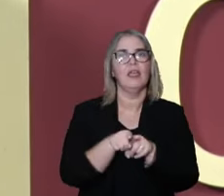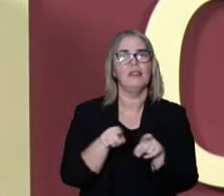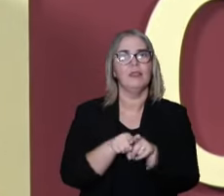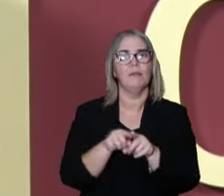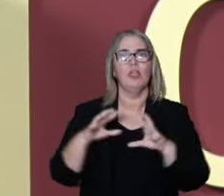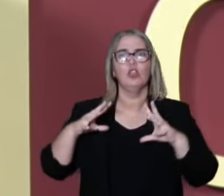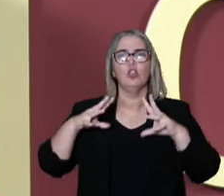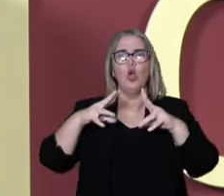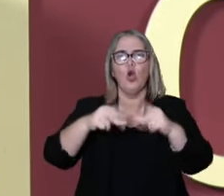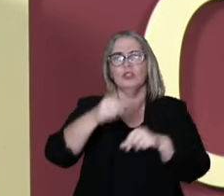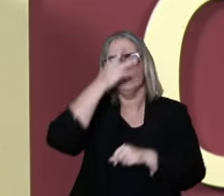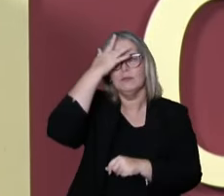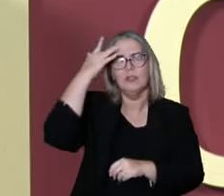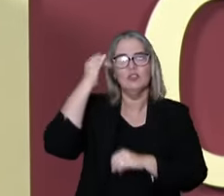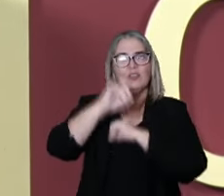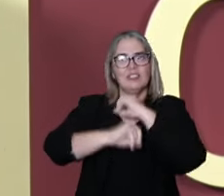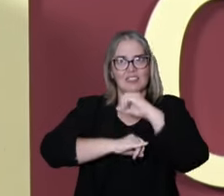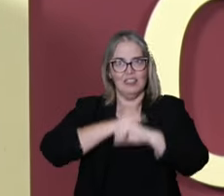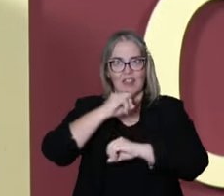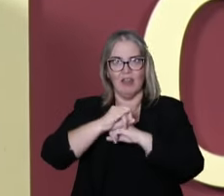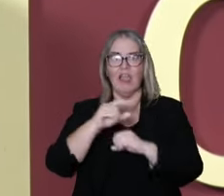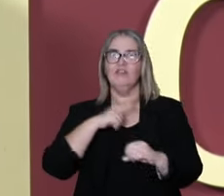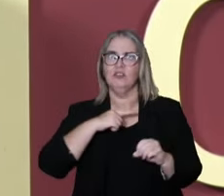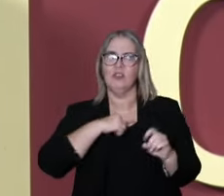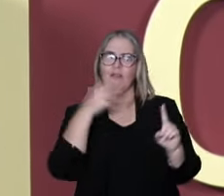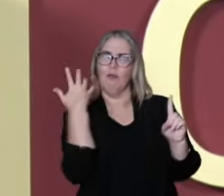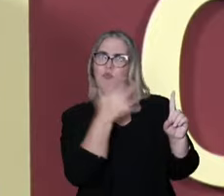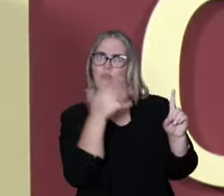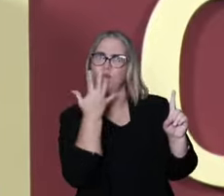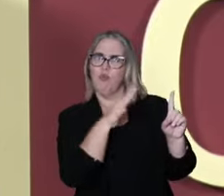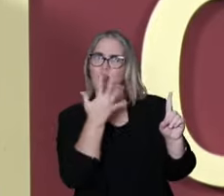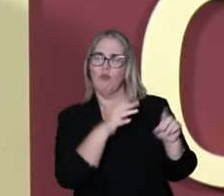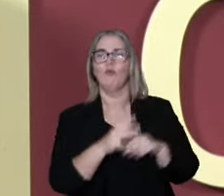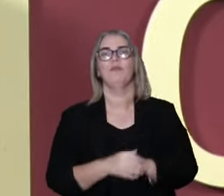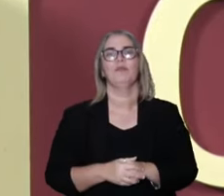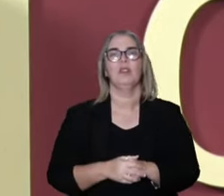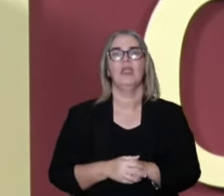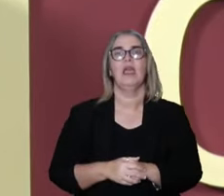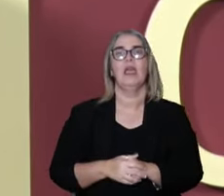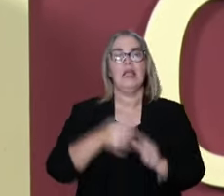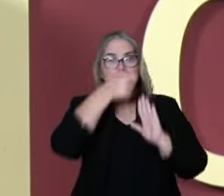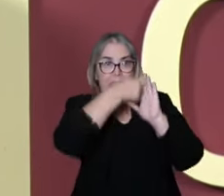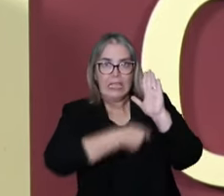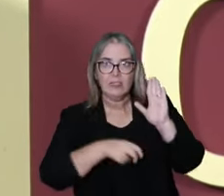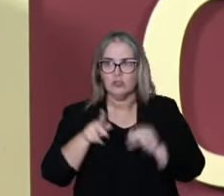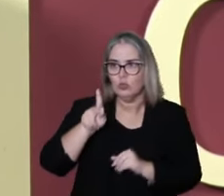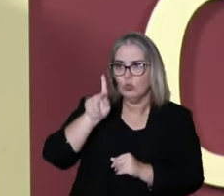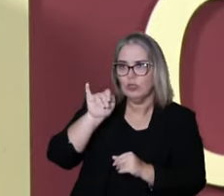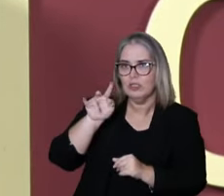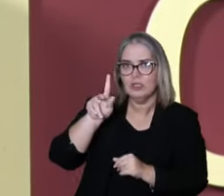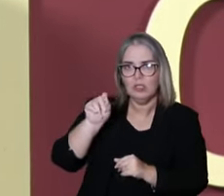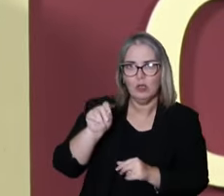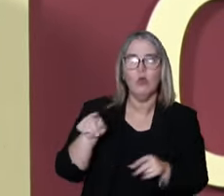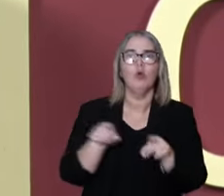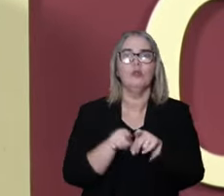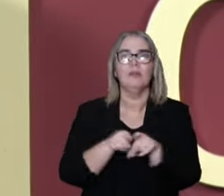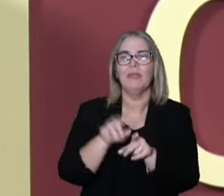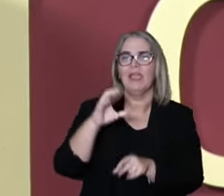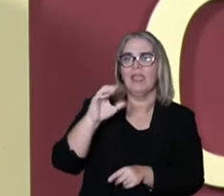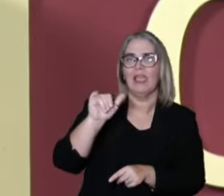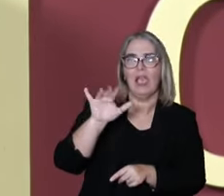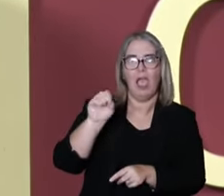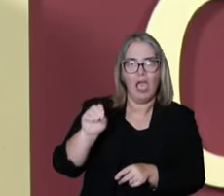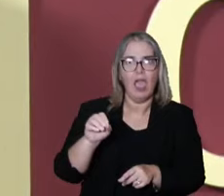And Gustavo, let me thank on behalf of everyone that watched you over the internet. Many compliments for you. And the reading by